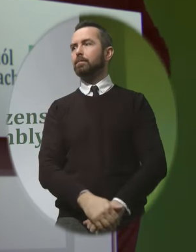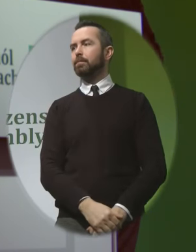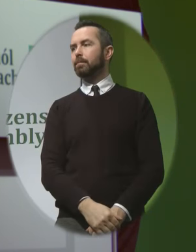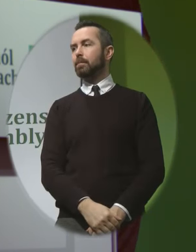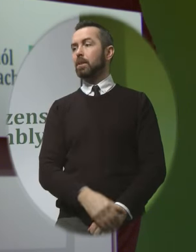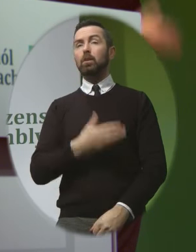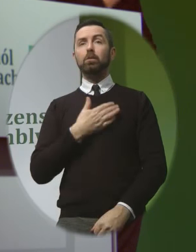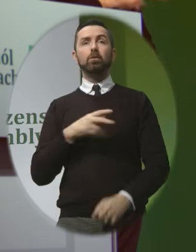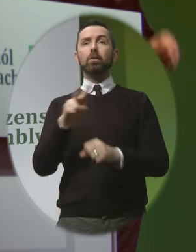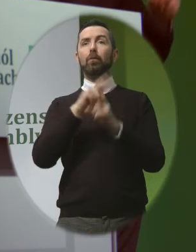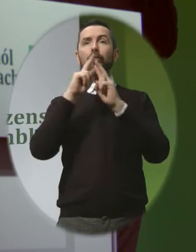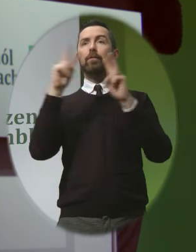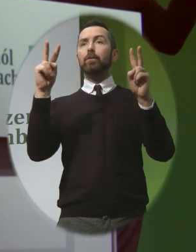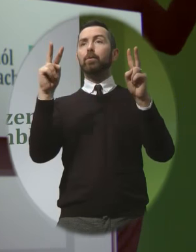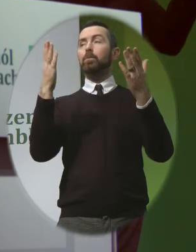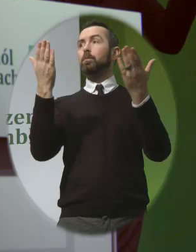just an overview